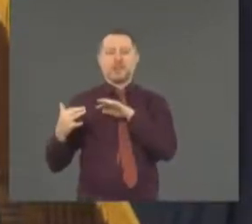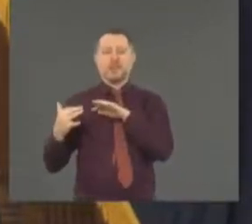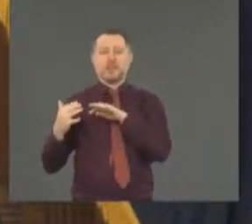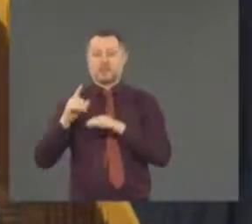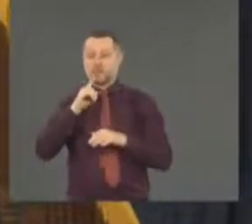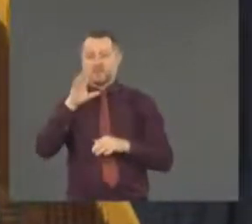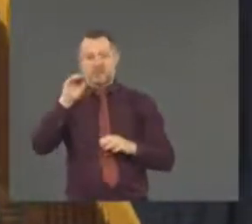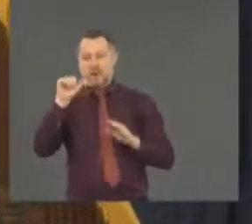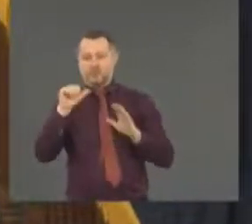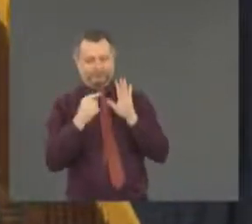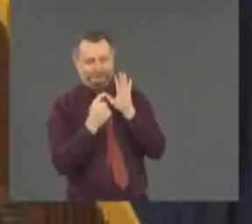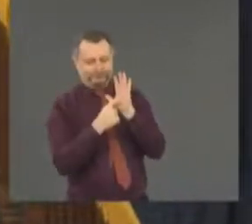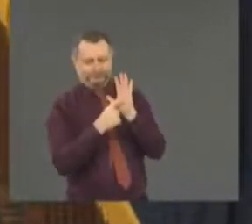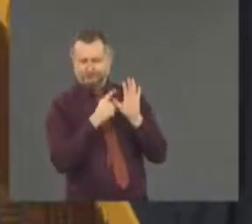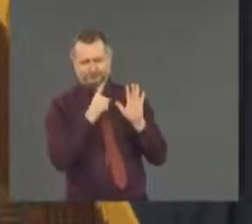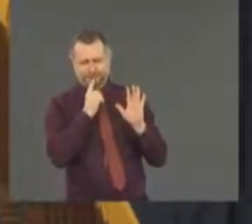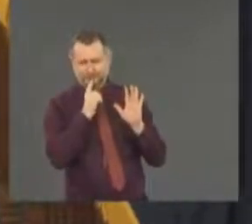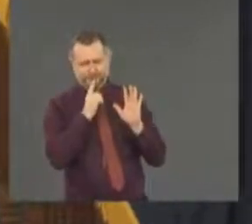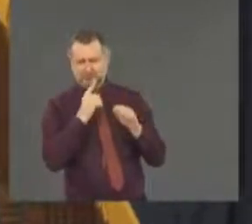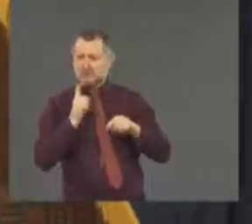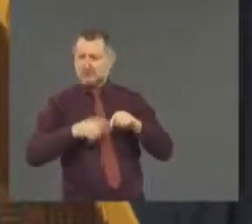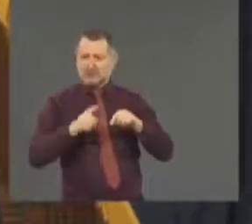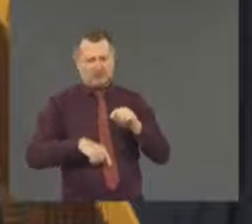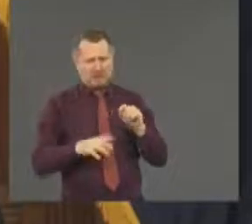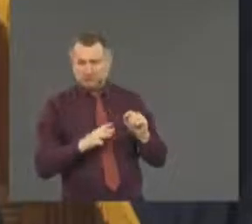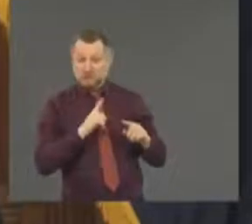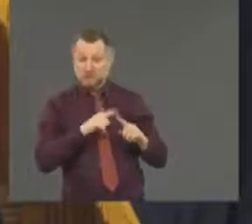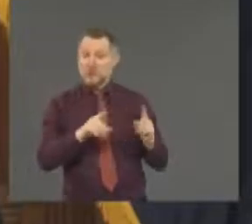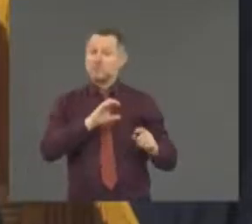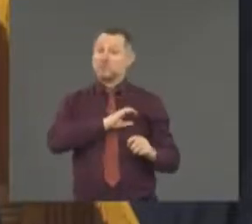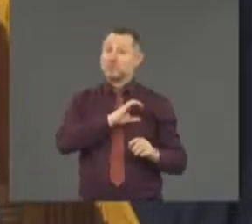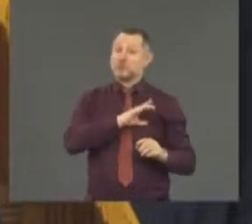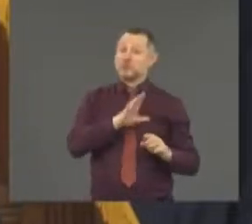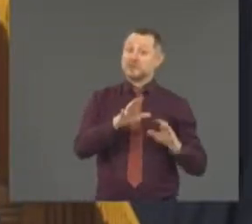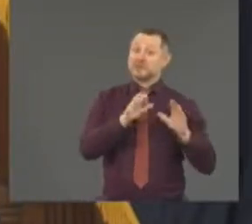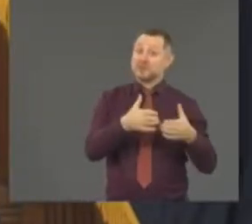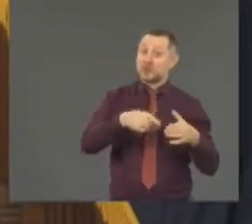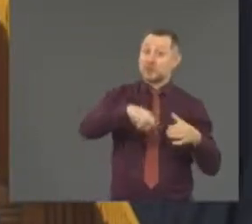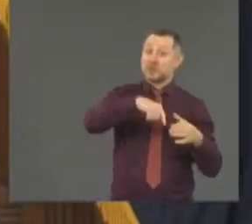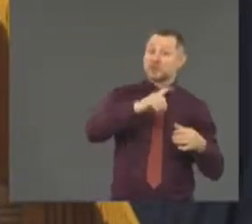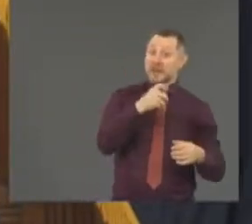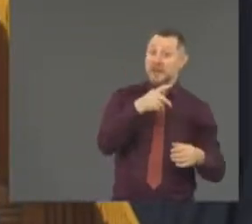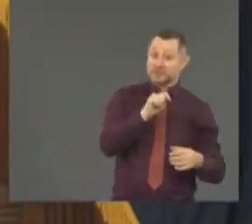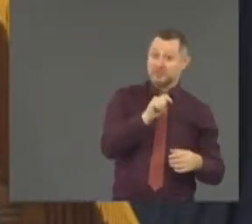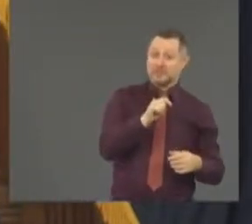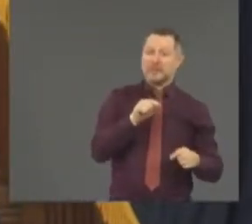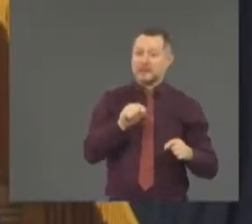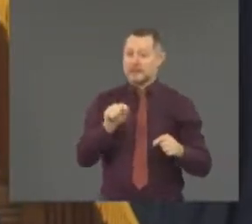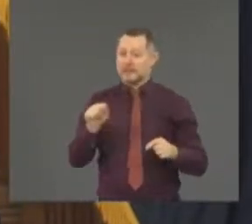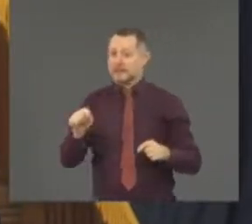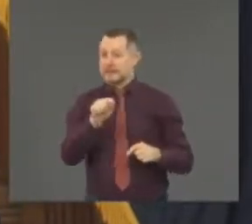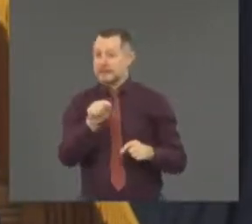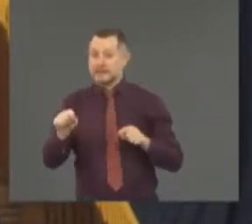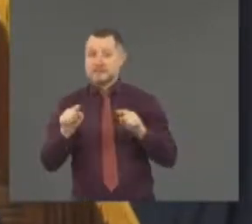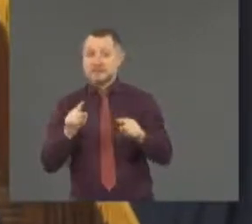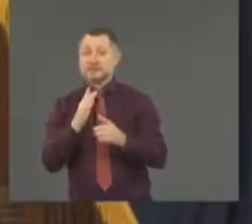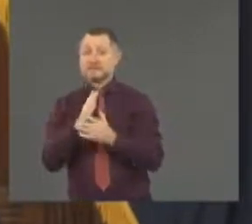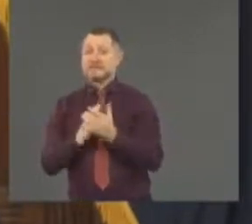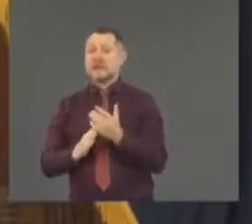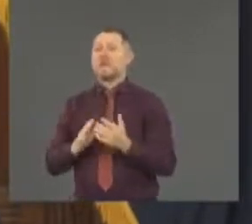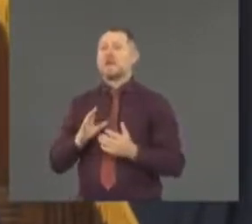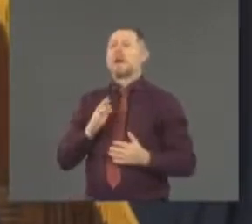It's that police departments, with reasonable points, said, I don't want the